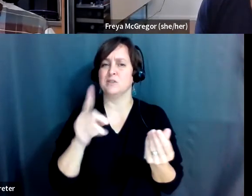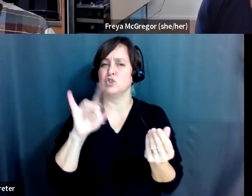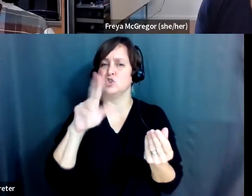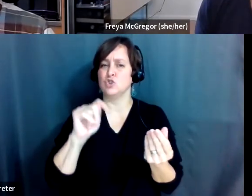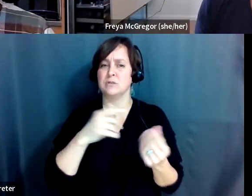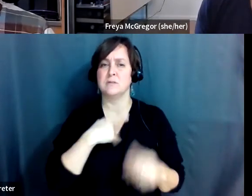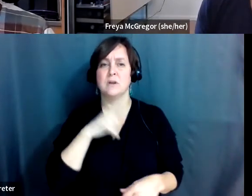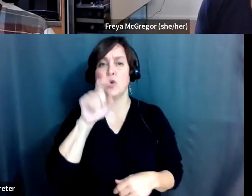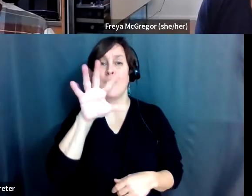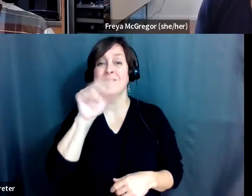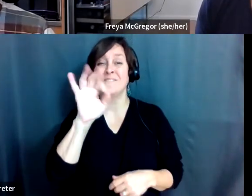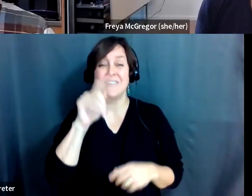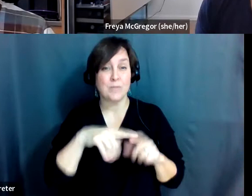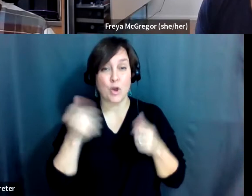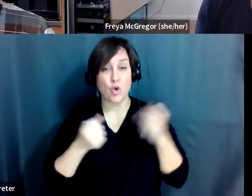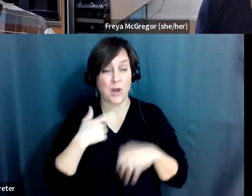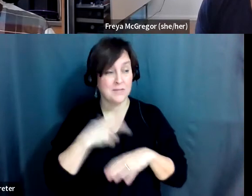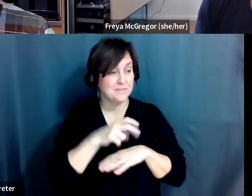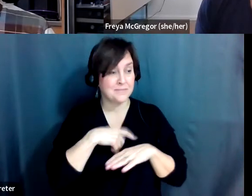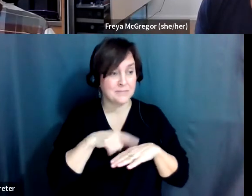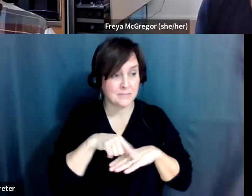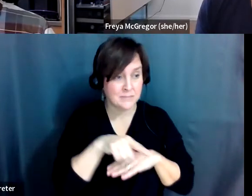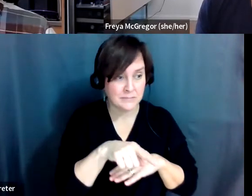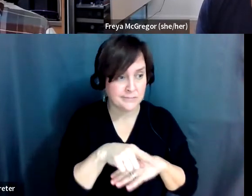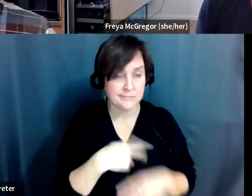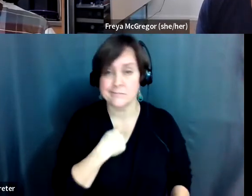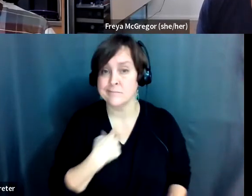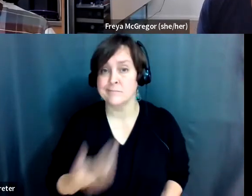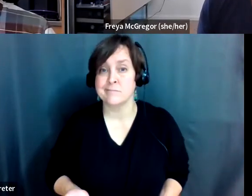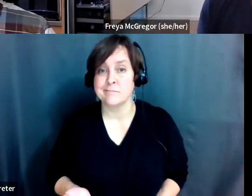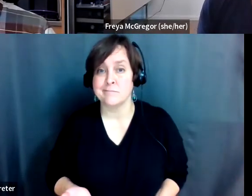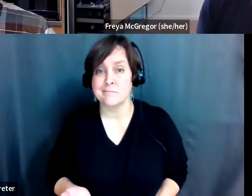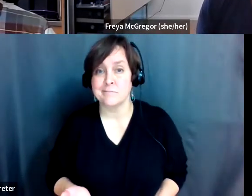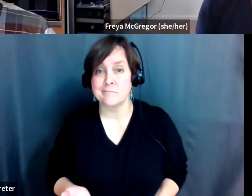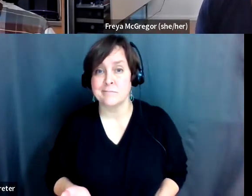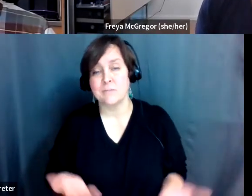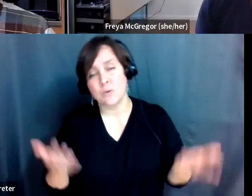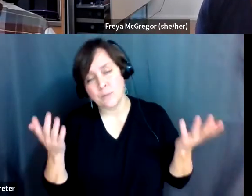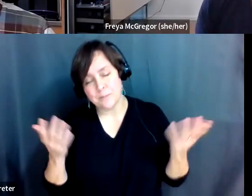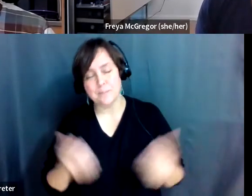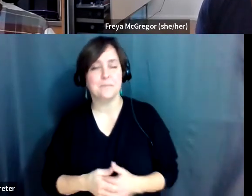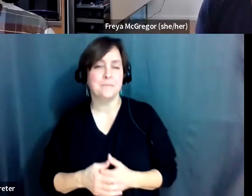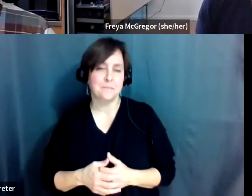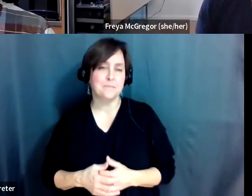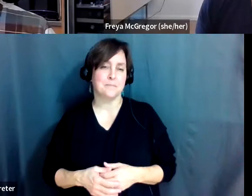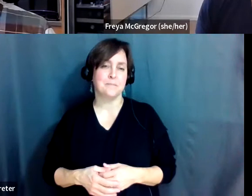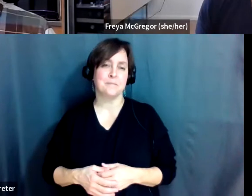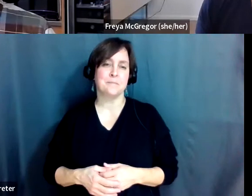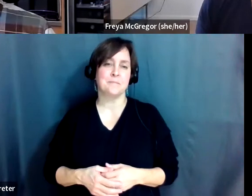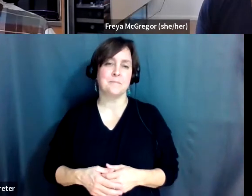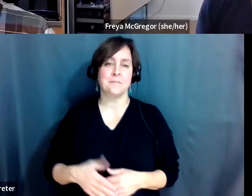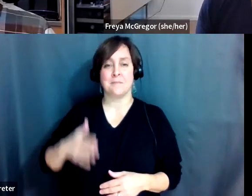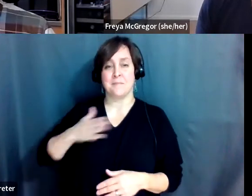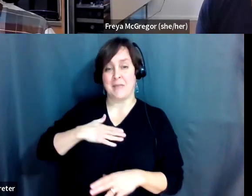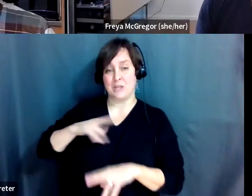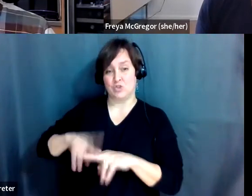150 feet from the car and I couldn't go any further. And so, the features of